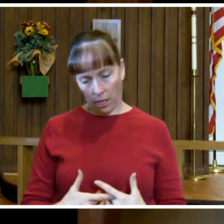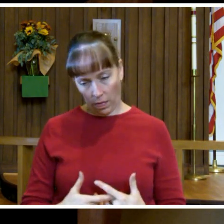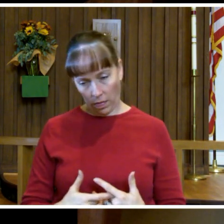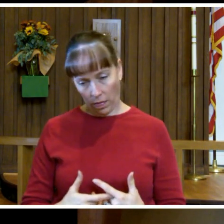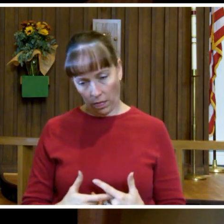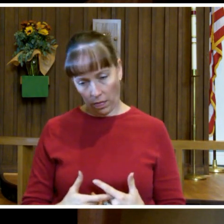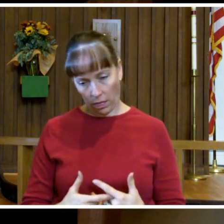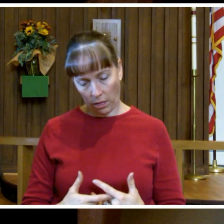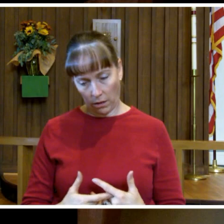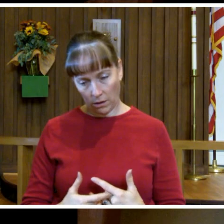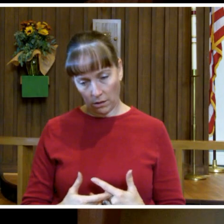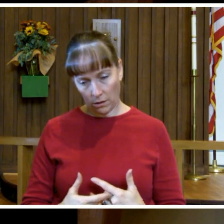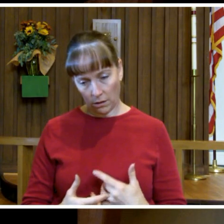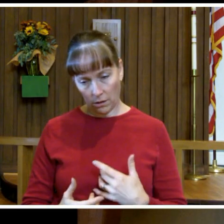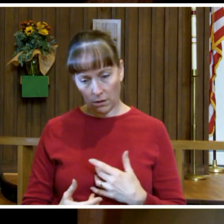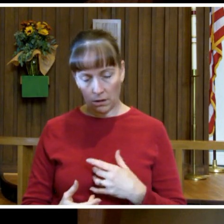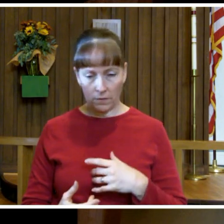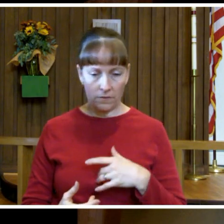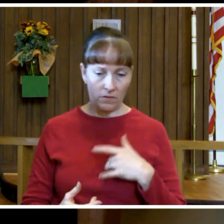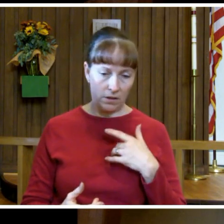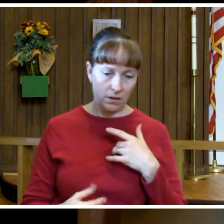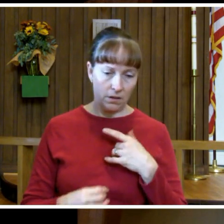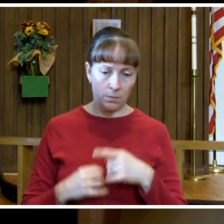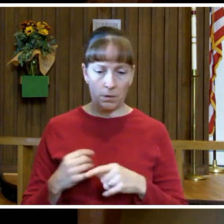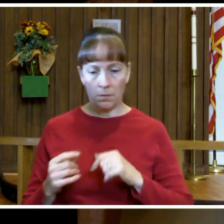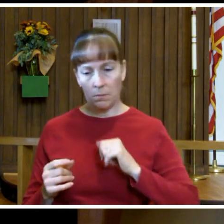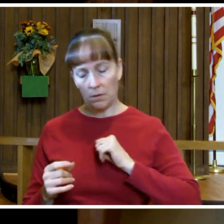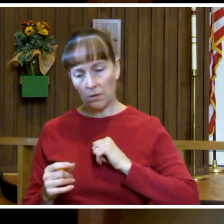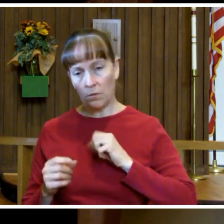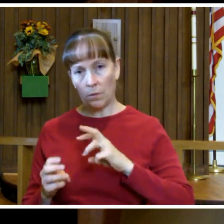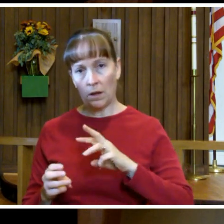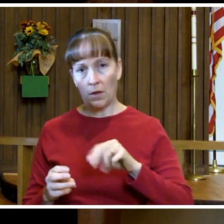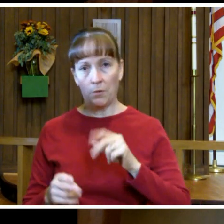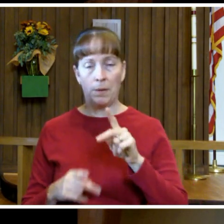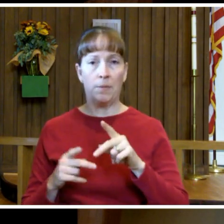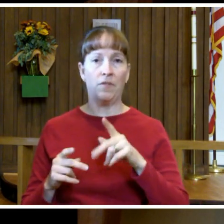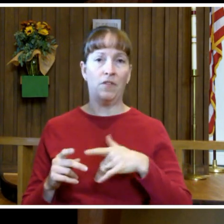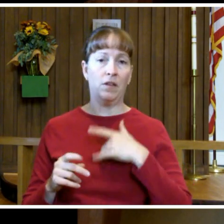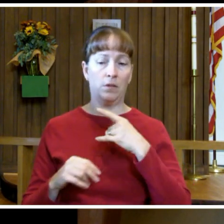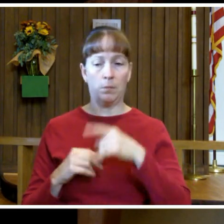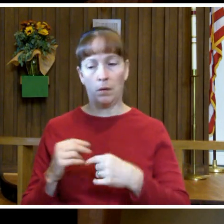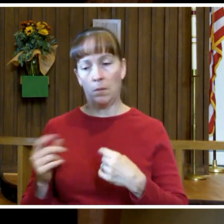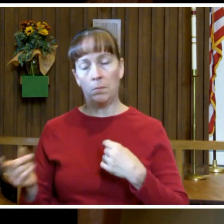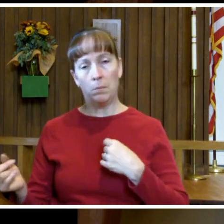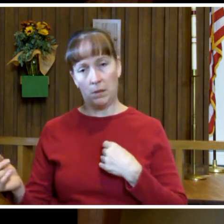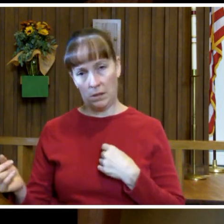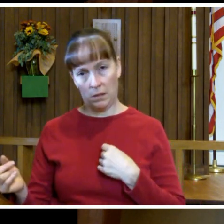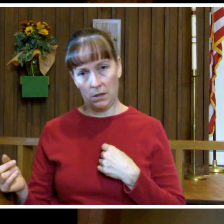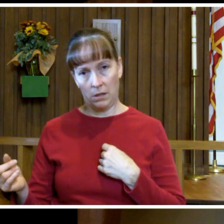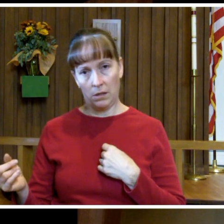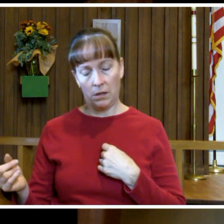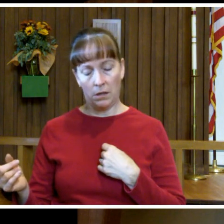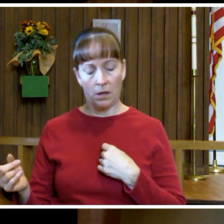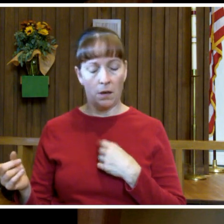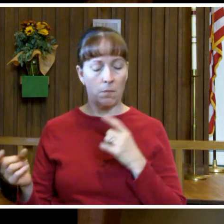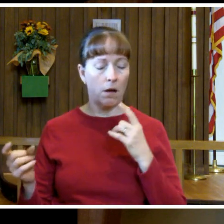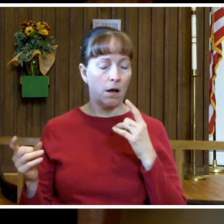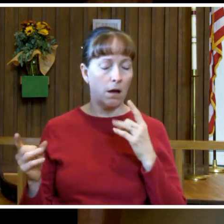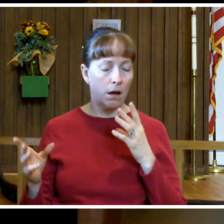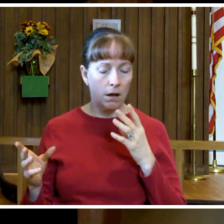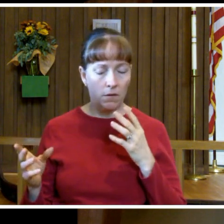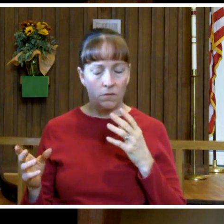I feel about myself the way everyone else feels about me. I am a worm